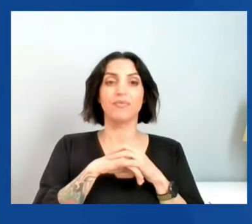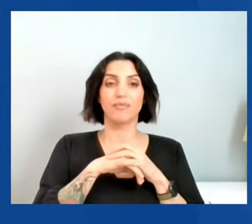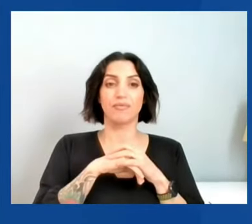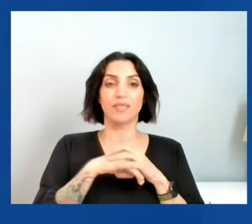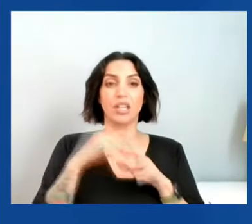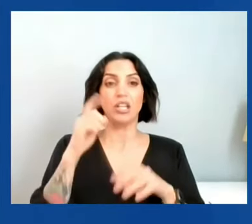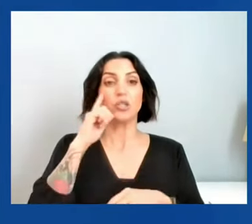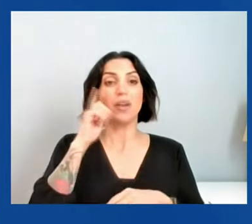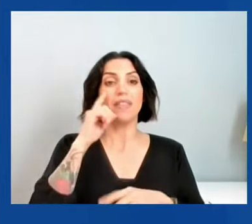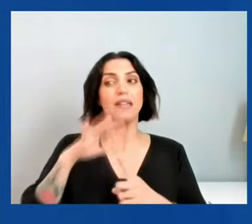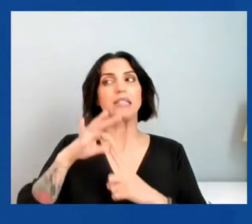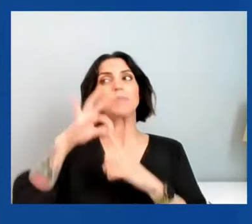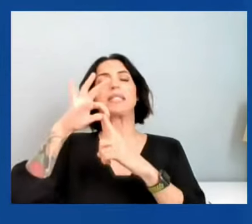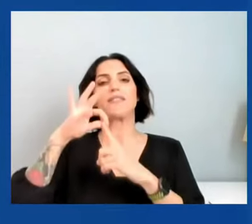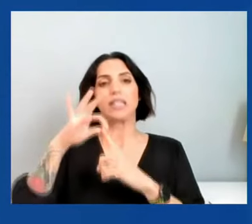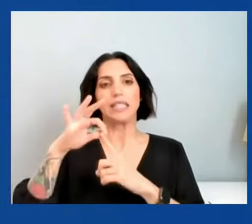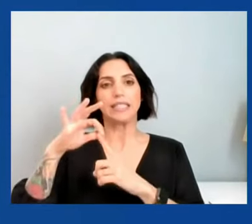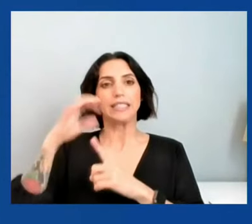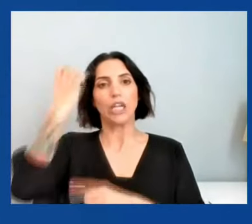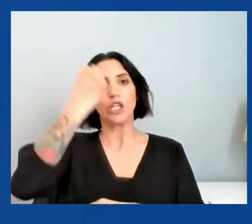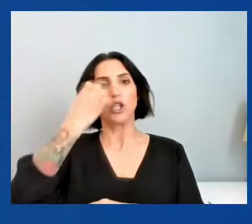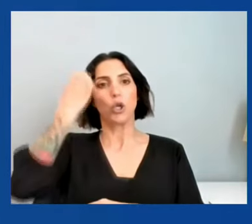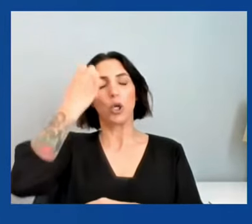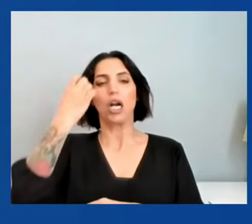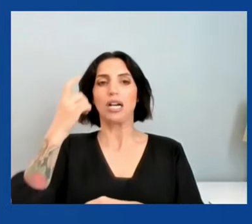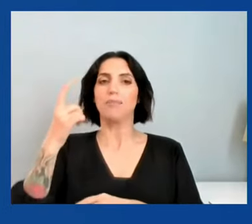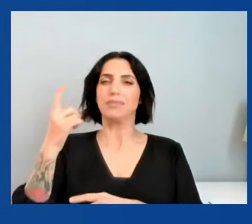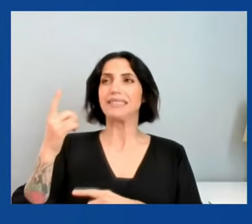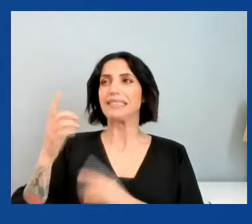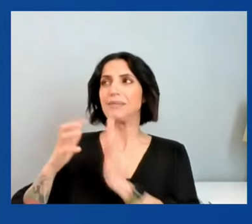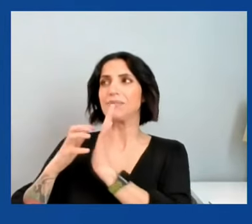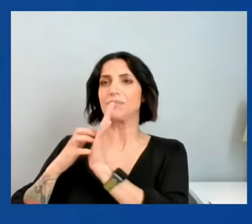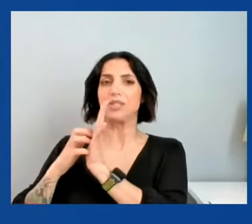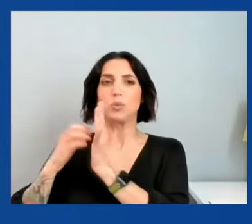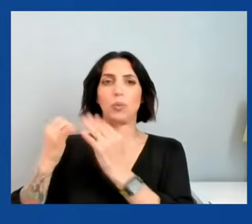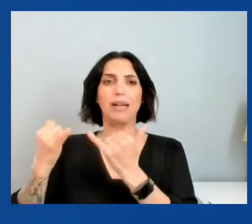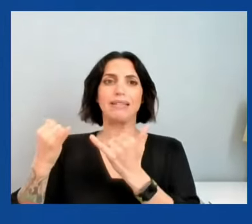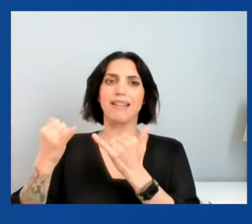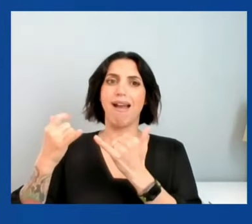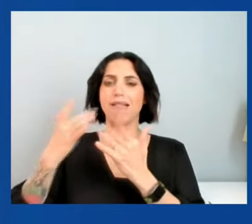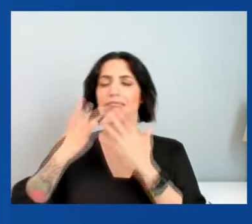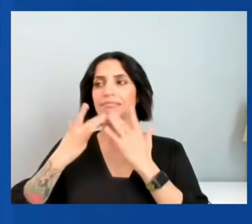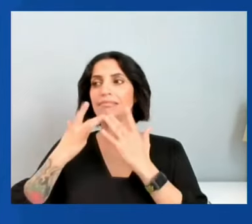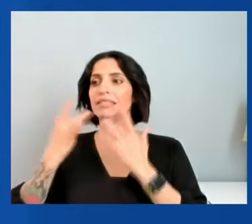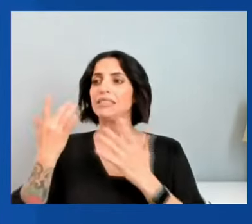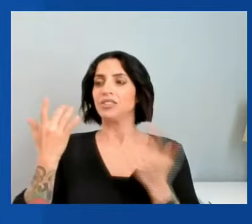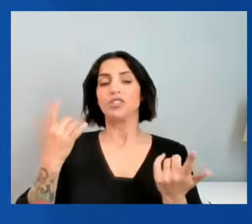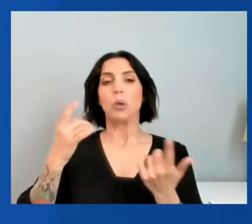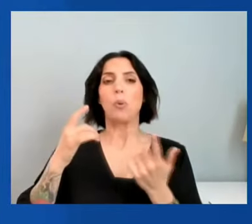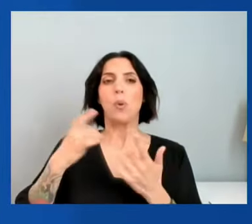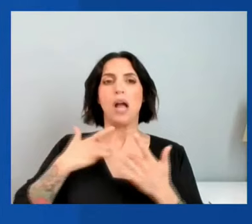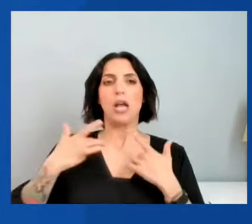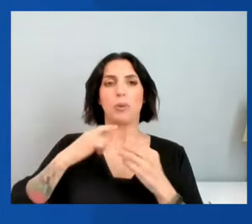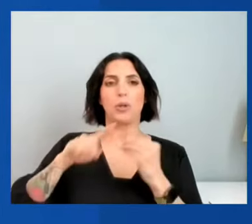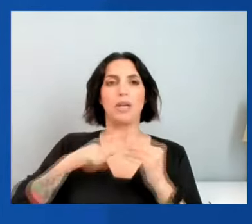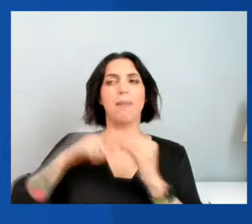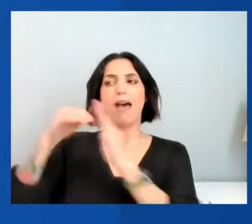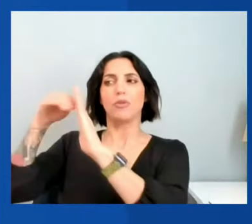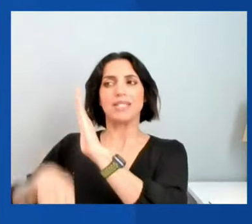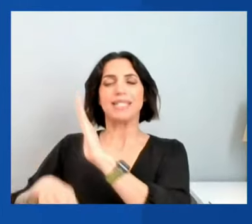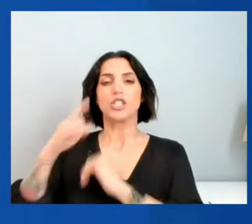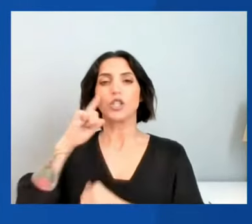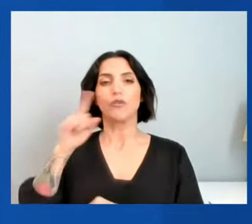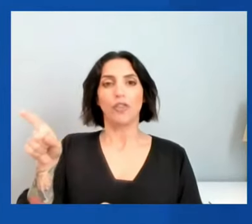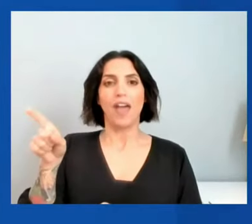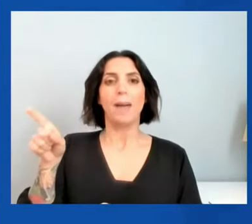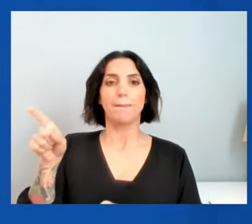in Europe, which is most vulnerable, I worry more about recession prospects. But it should be, it